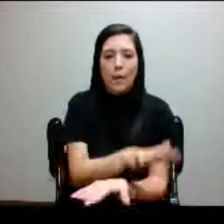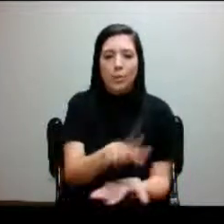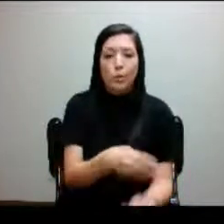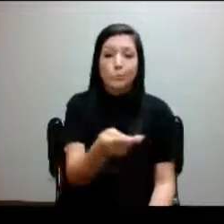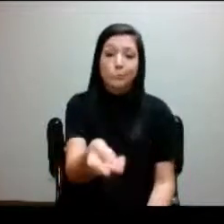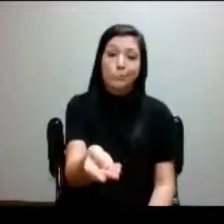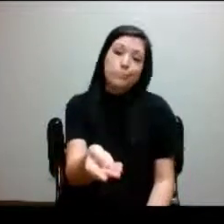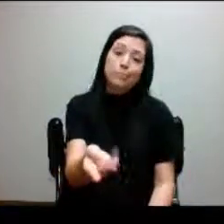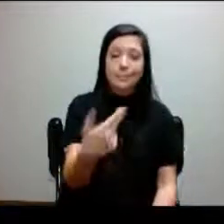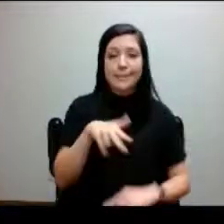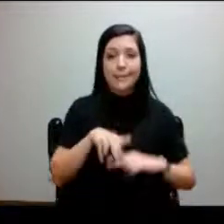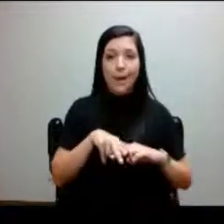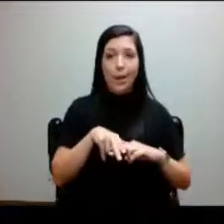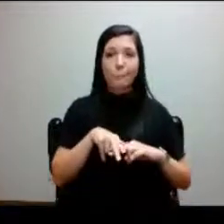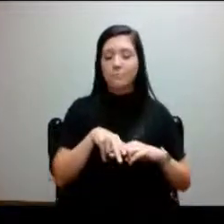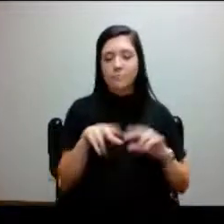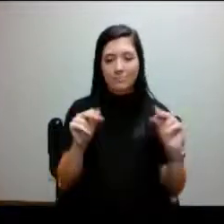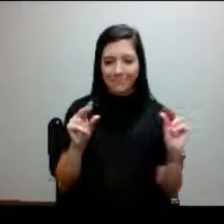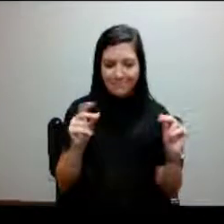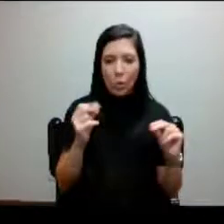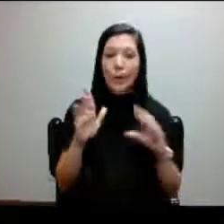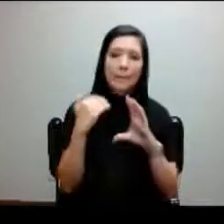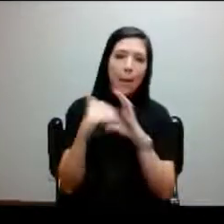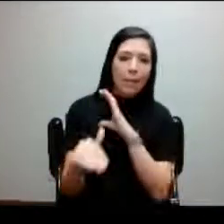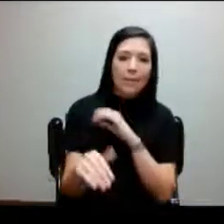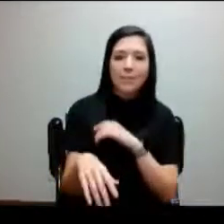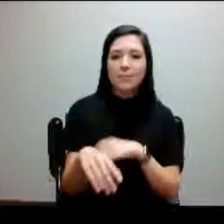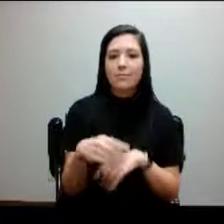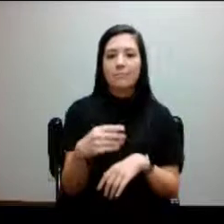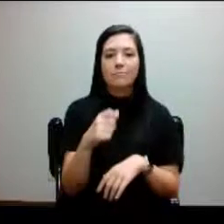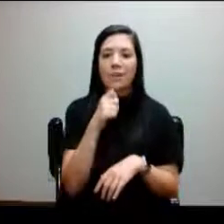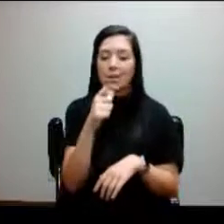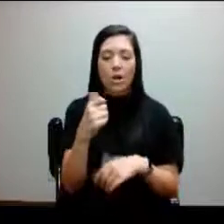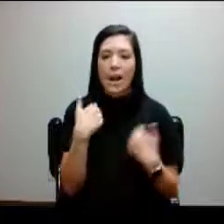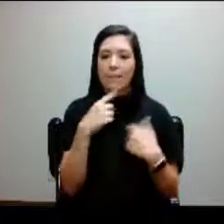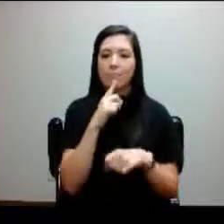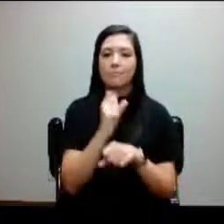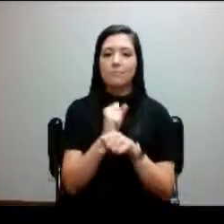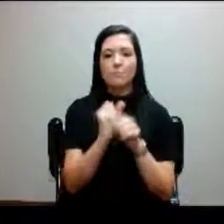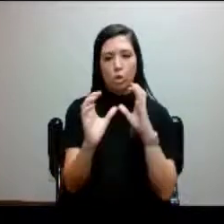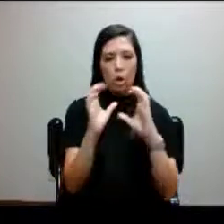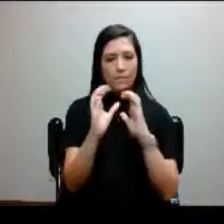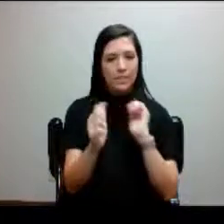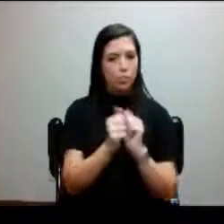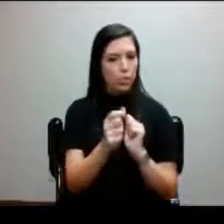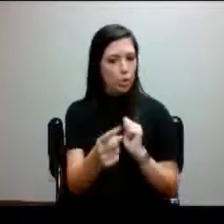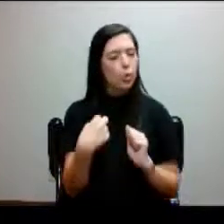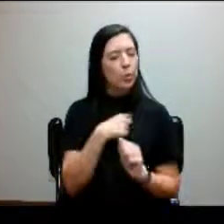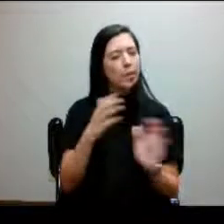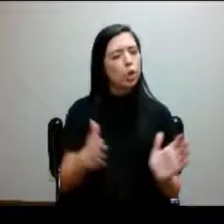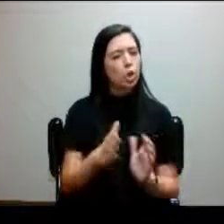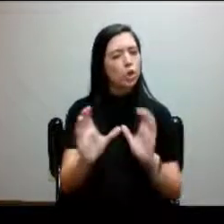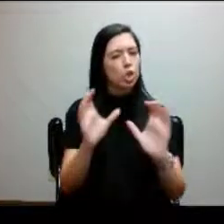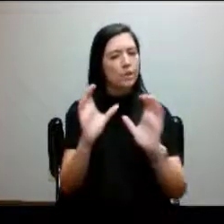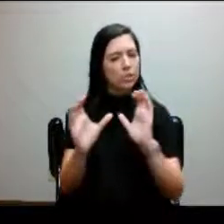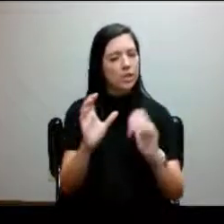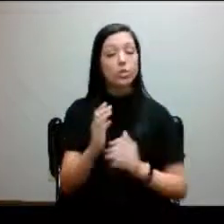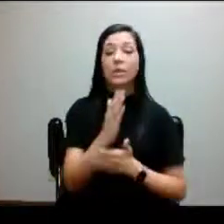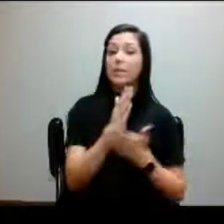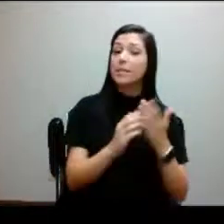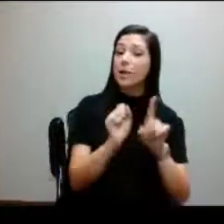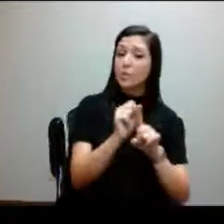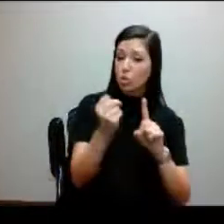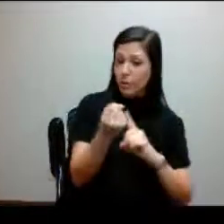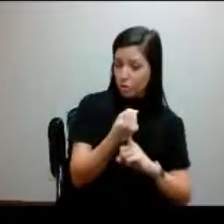and sit down or email you and then not have a conversation with you. There are some instances where it is